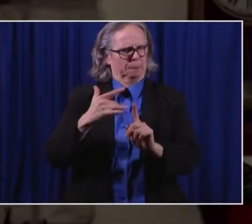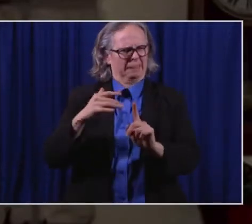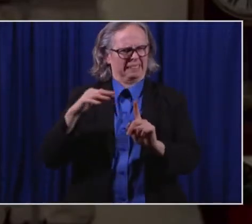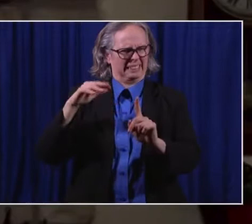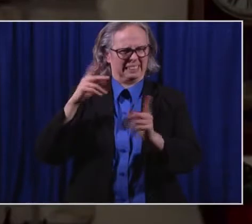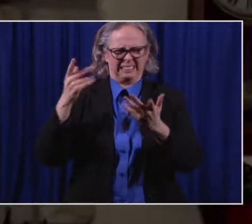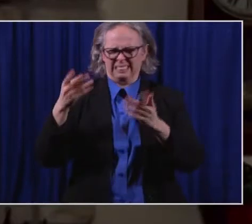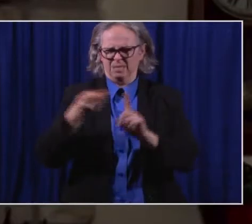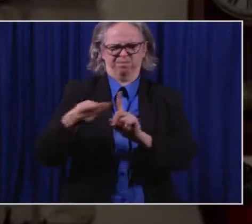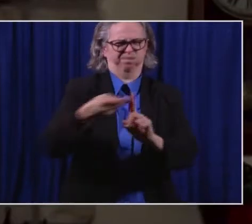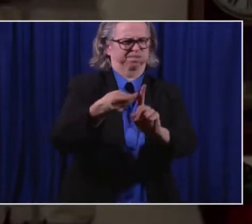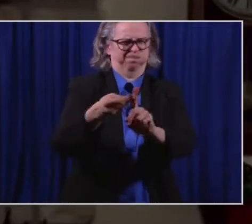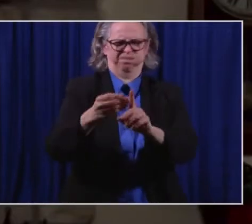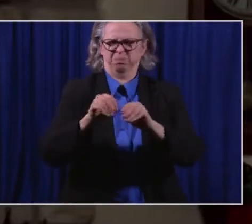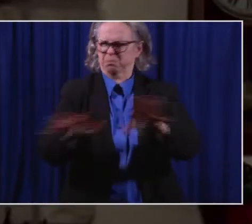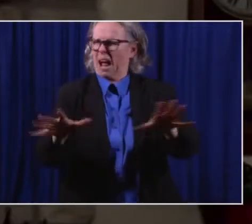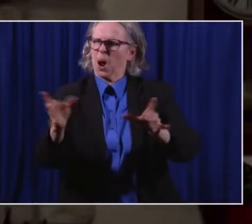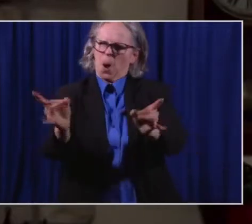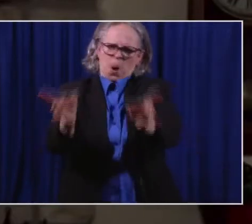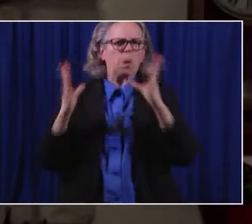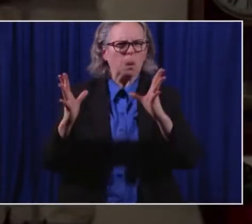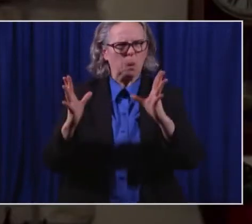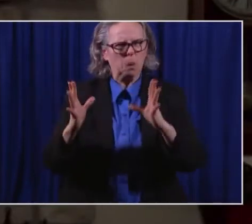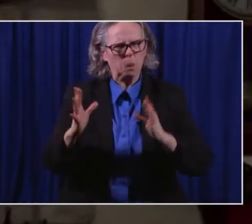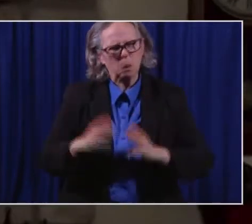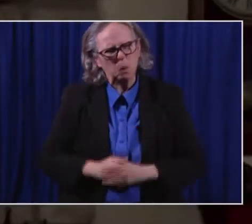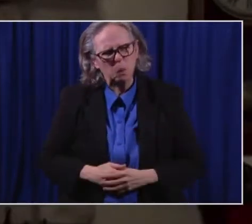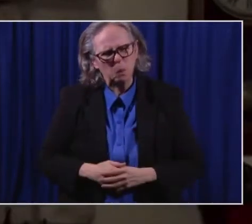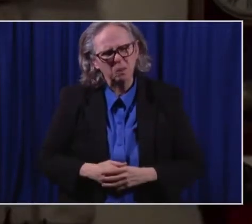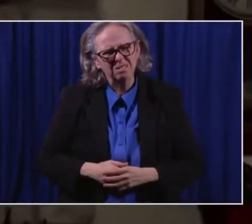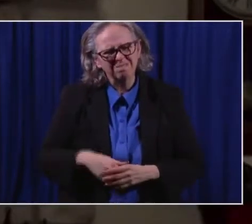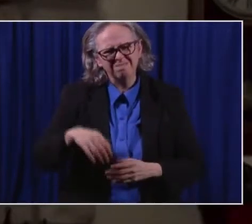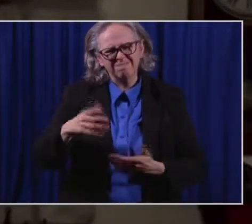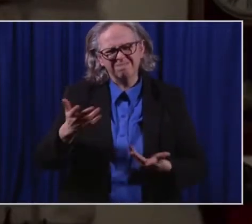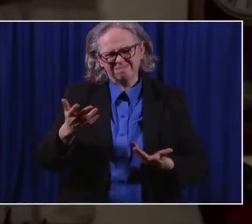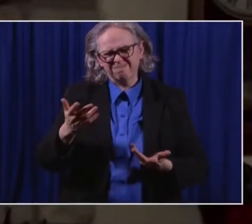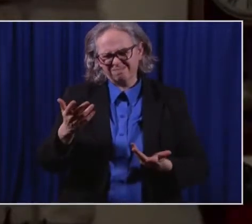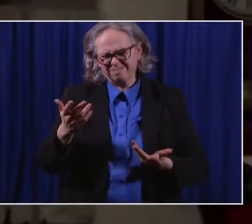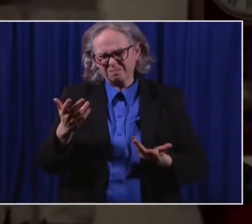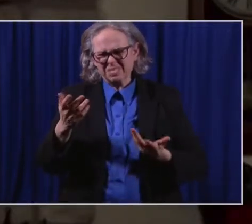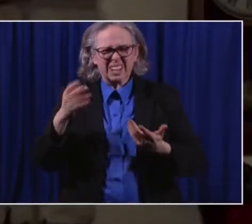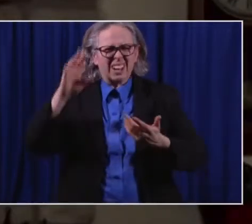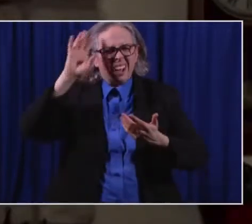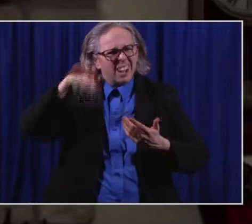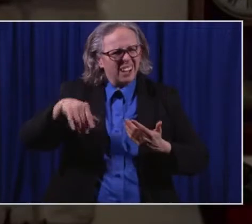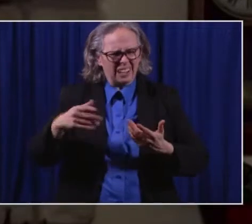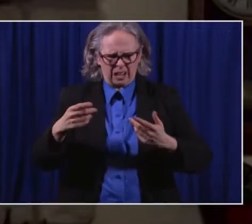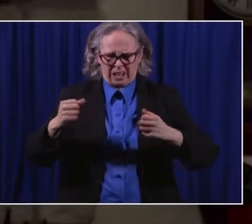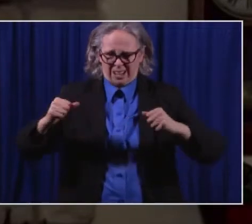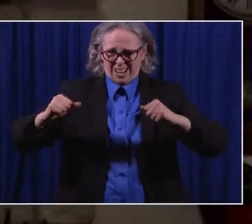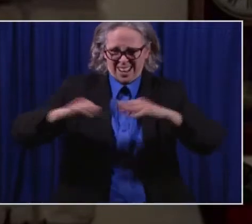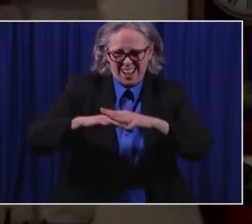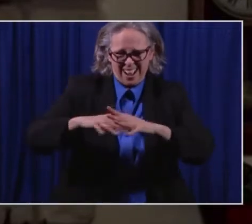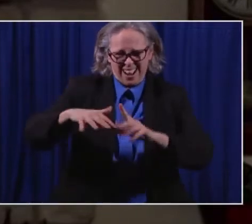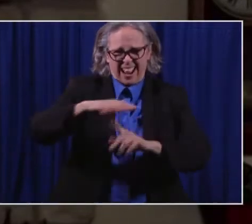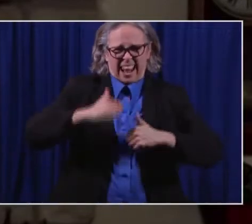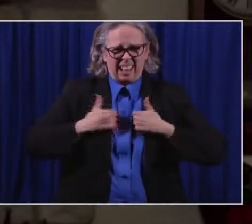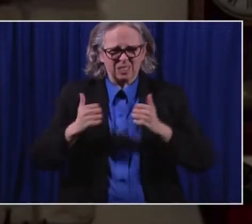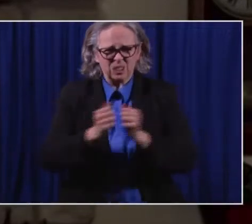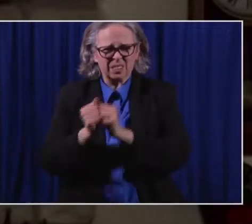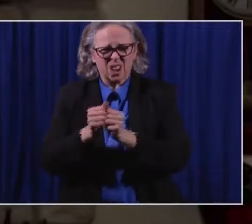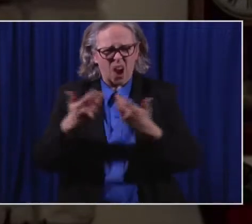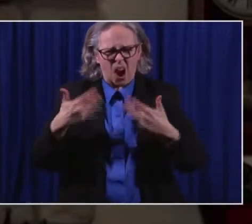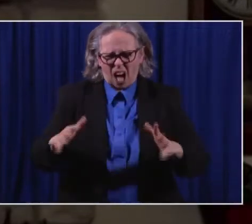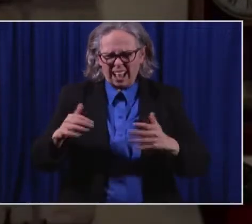And where we also know that many, many of the cases, these are individuals who, um, or, you know, have a